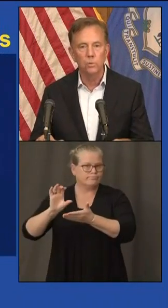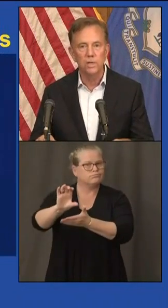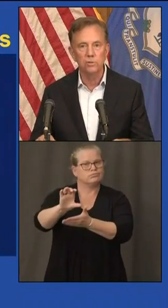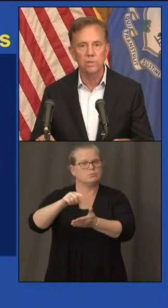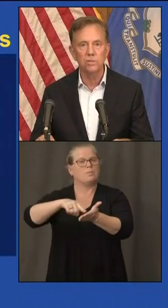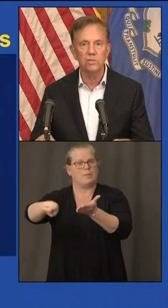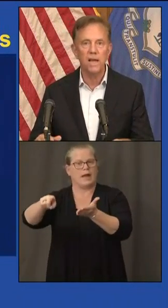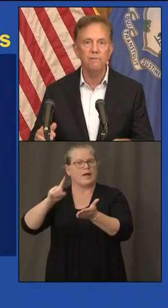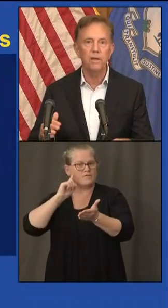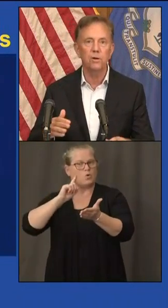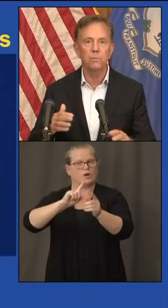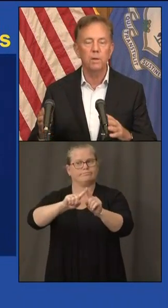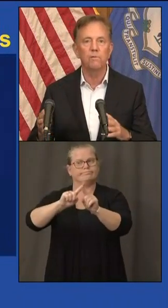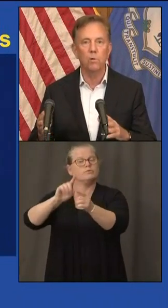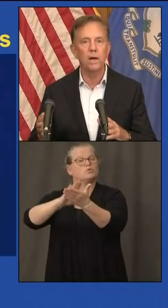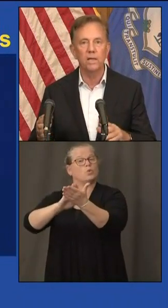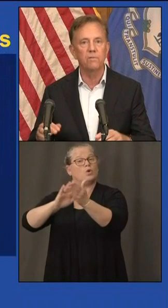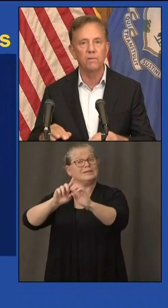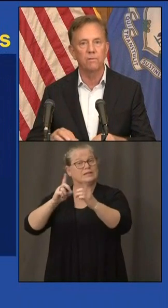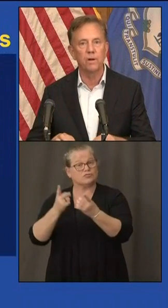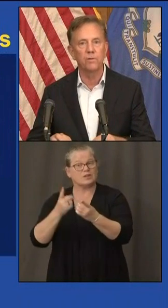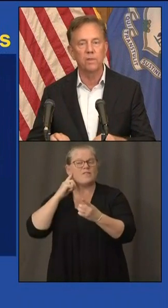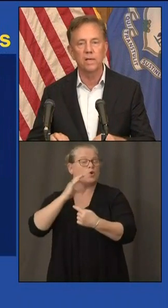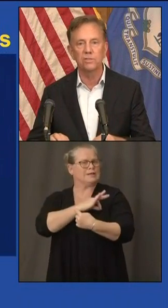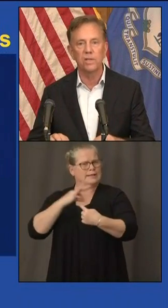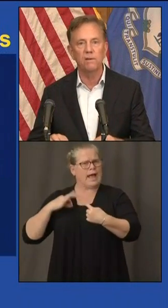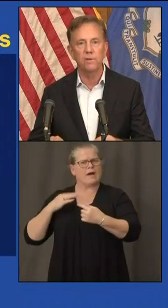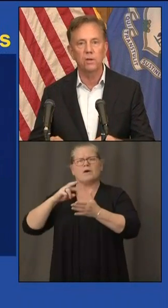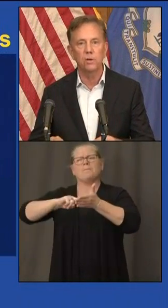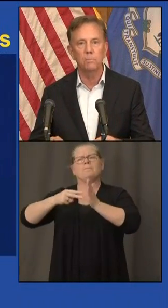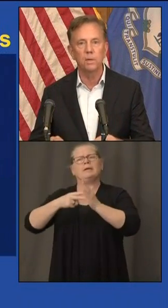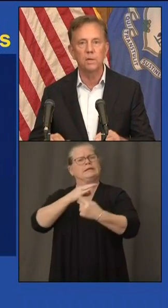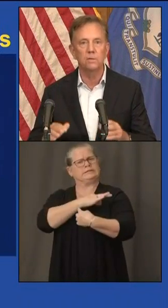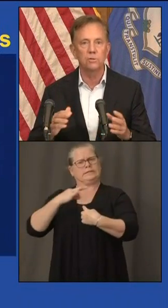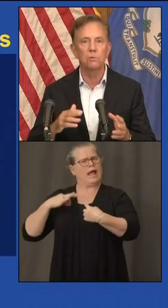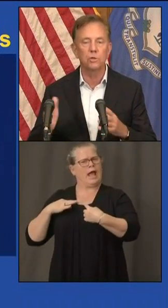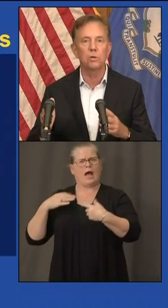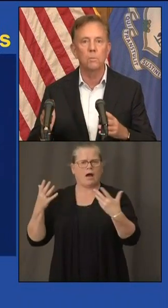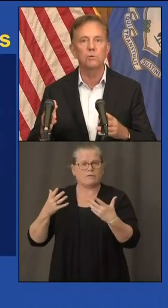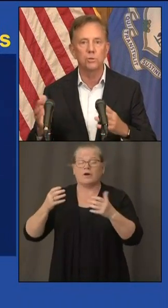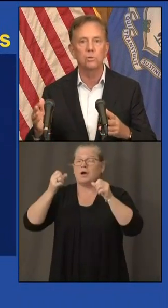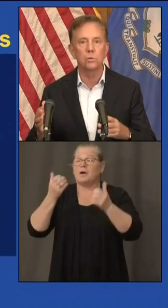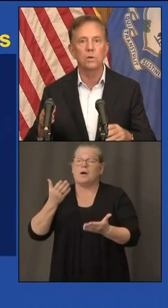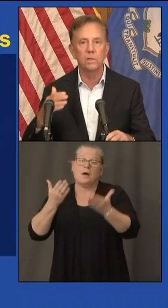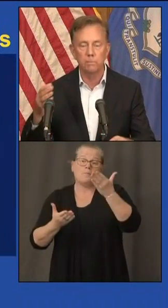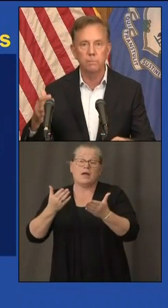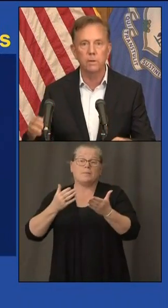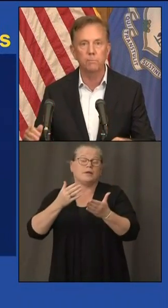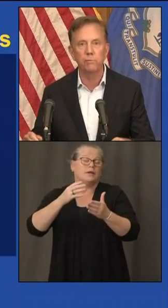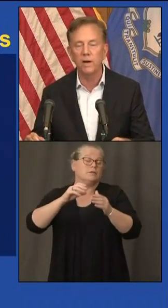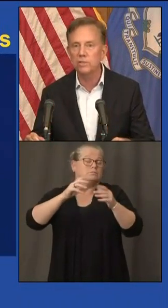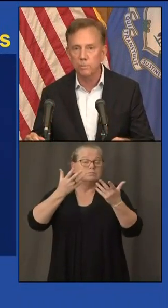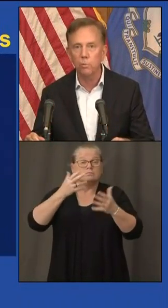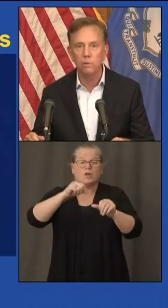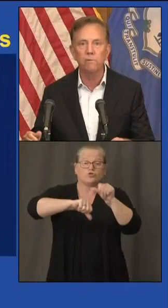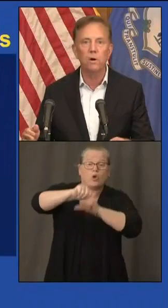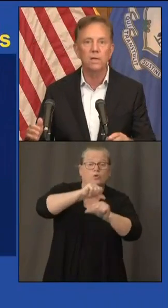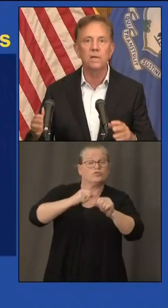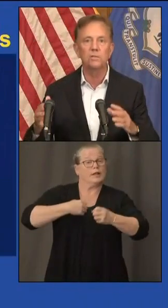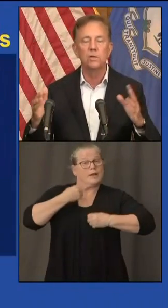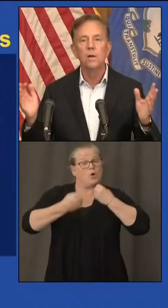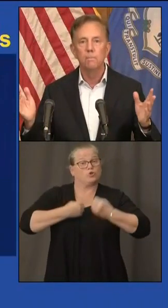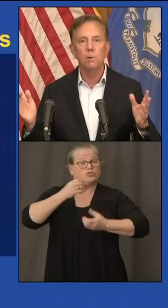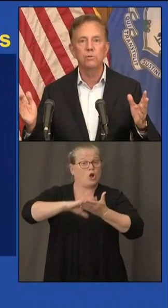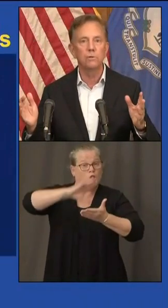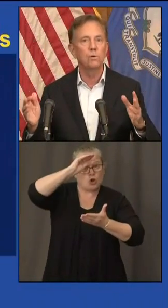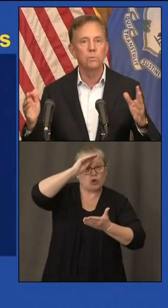school districts and staffing could be a variety of different things staffing could be a social and emotional learning to provide support for